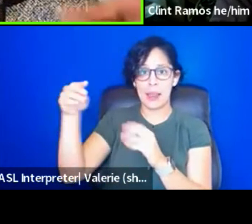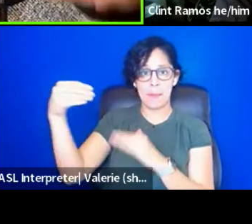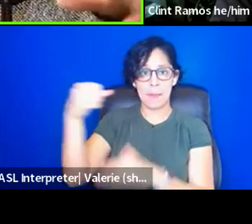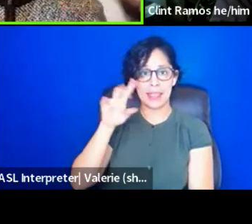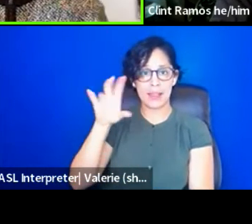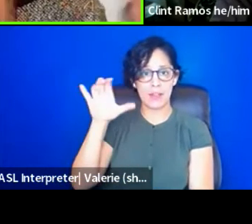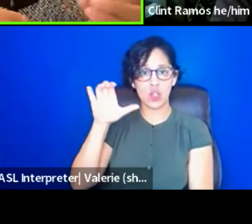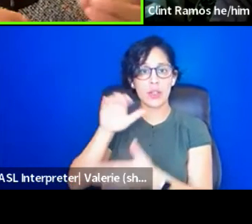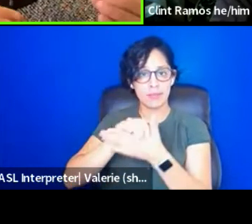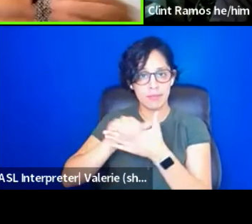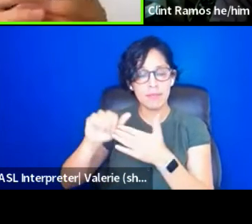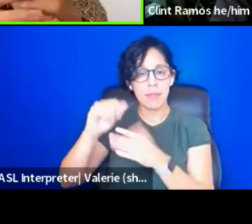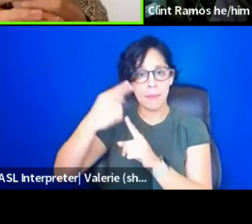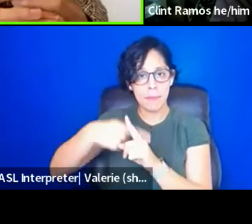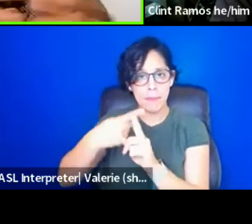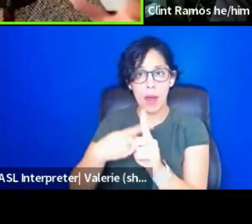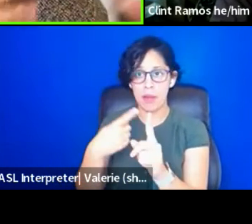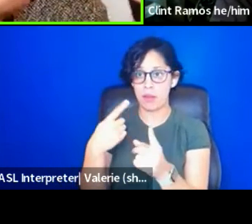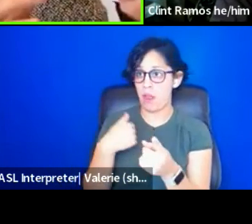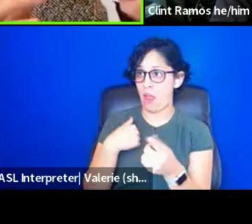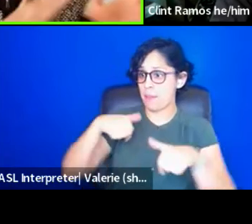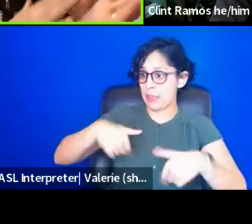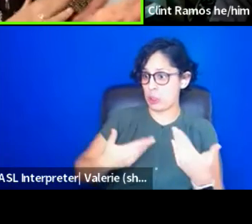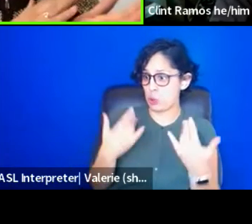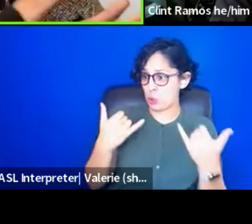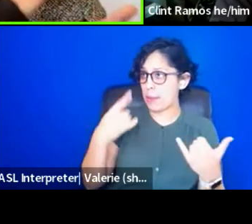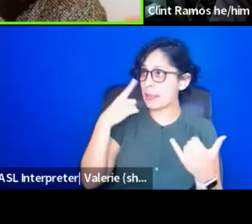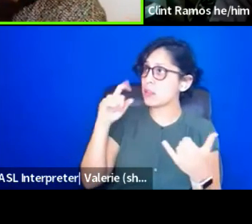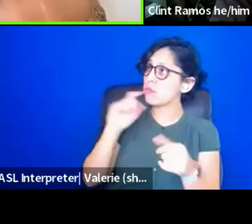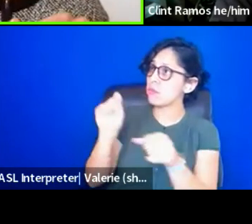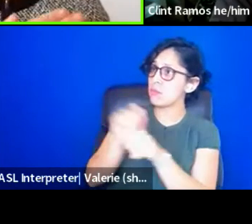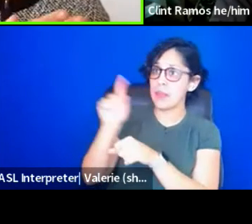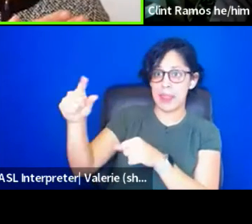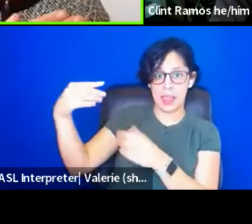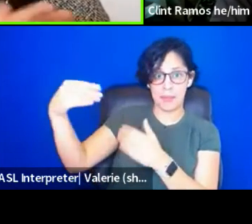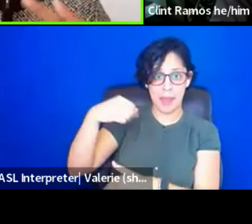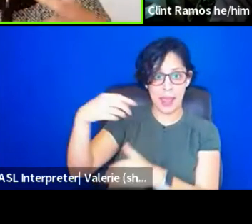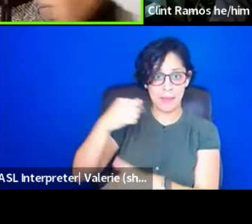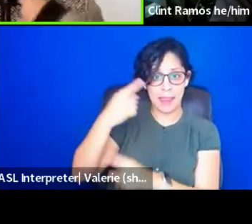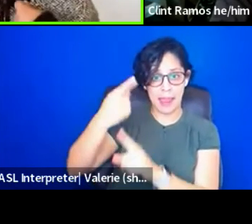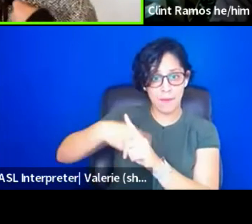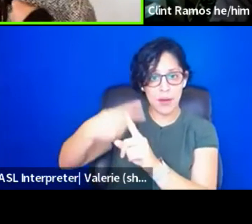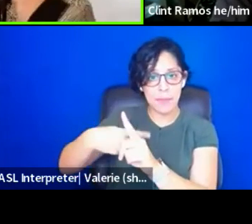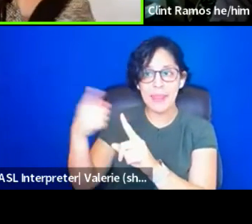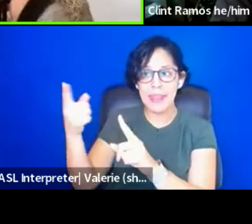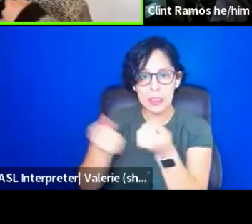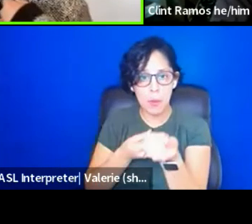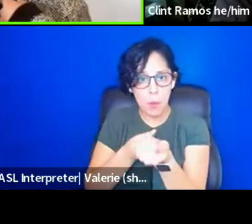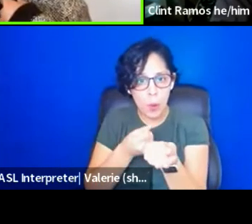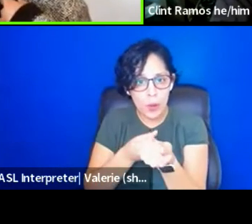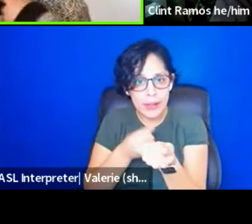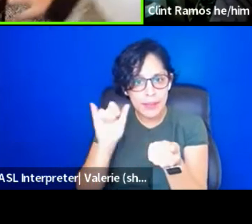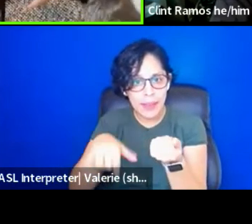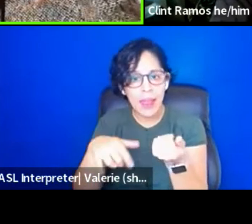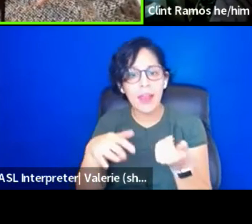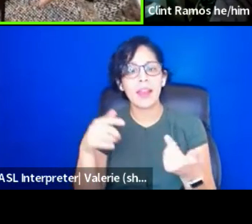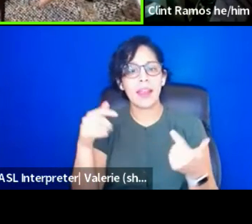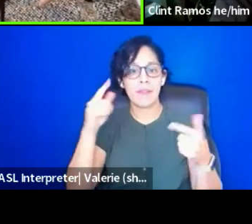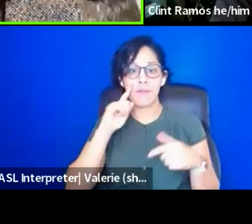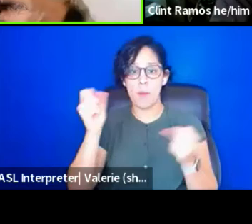That was an outside thing, but the organization supported it. So I say for these organizations, because I feel like we are often as individuals,